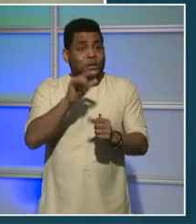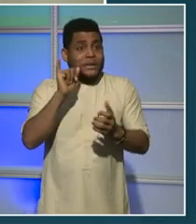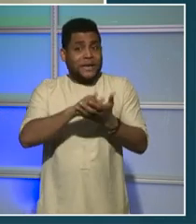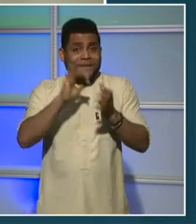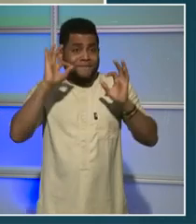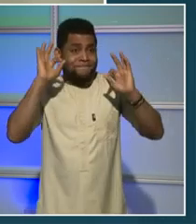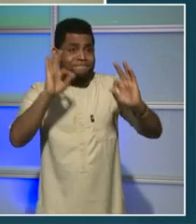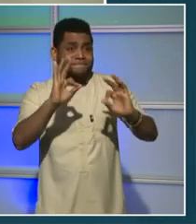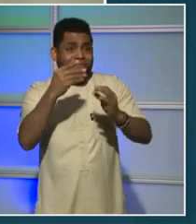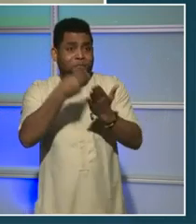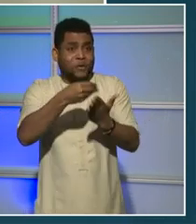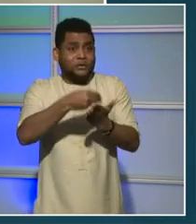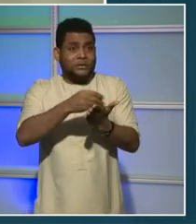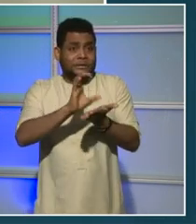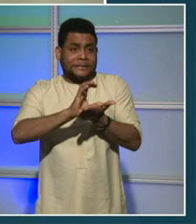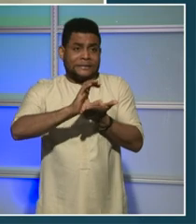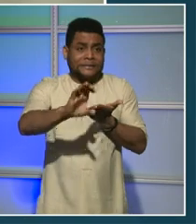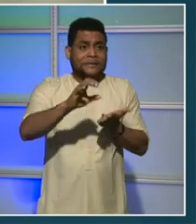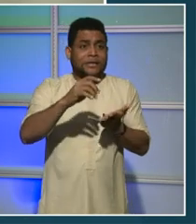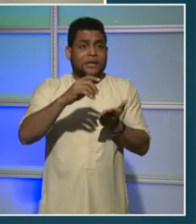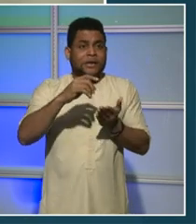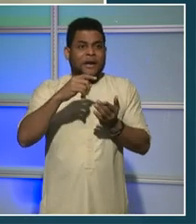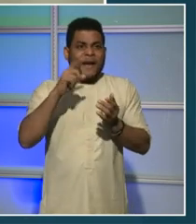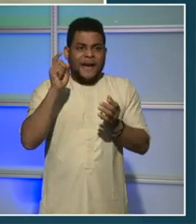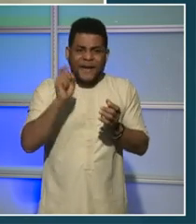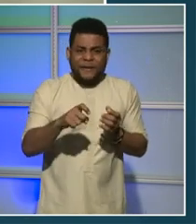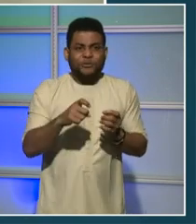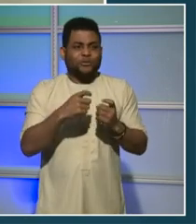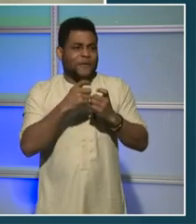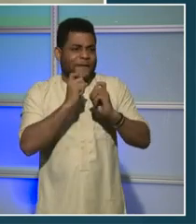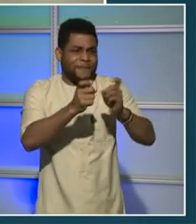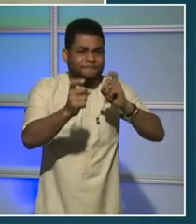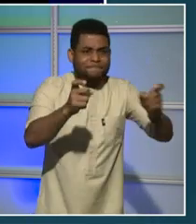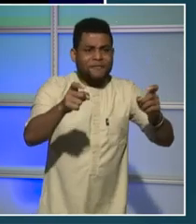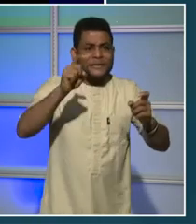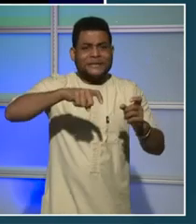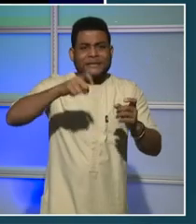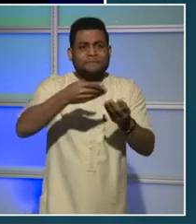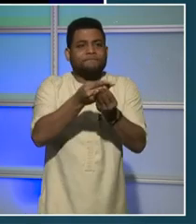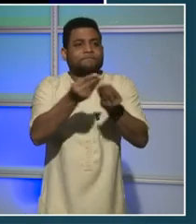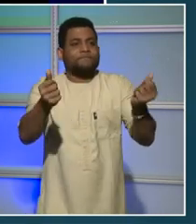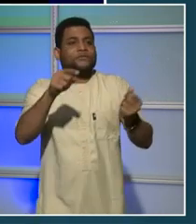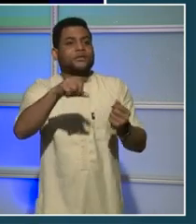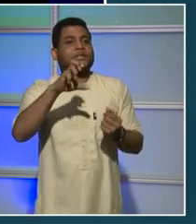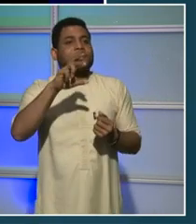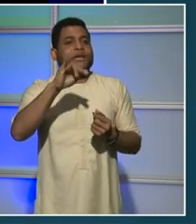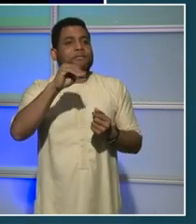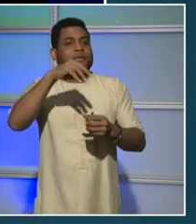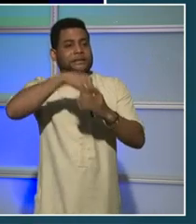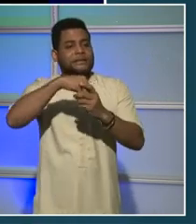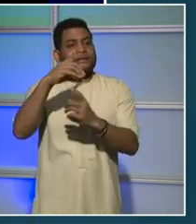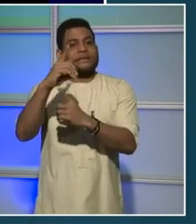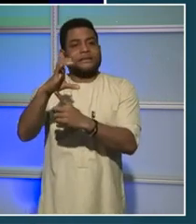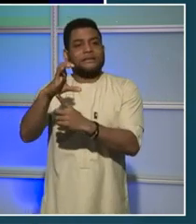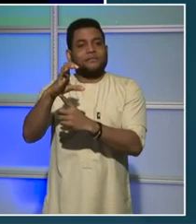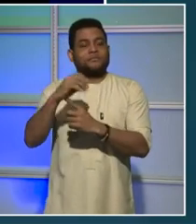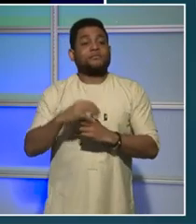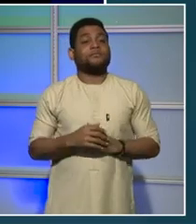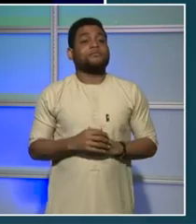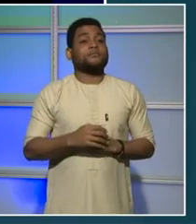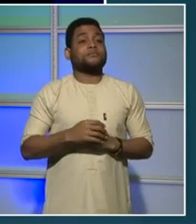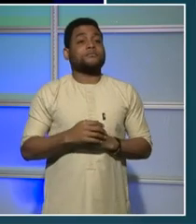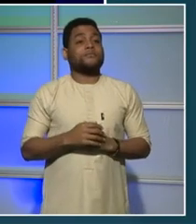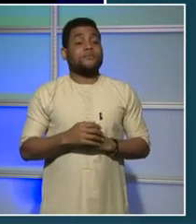health needs for the homeless population. Well, thank you. That was a big question, and you